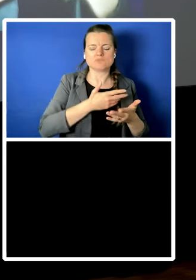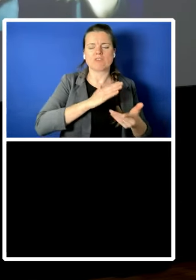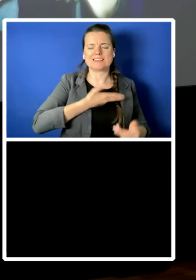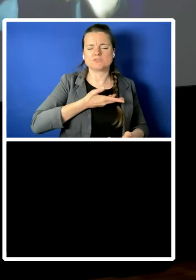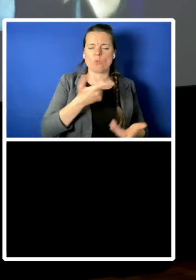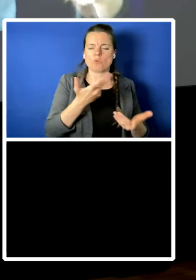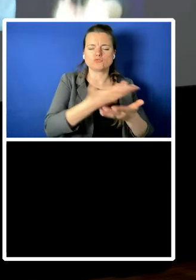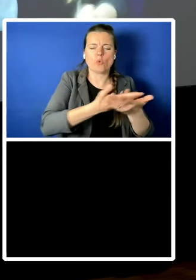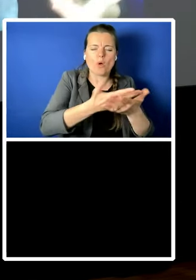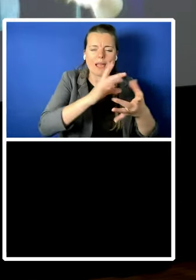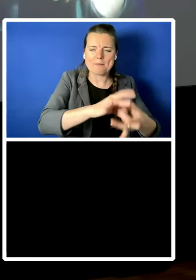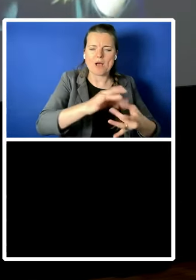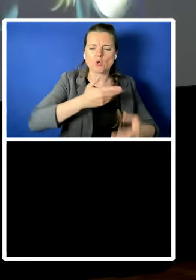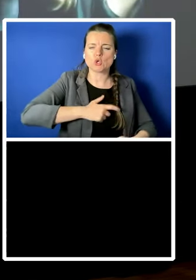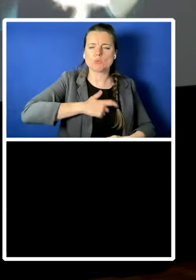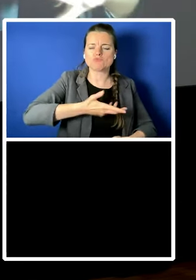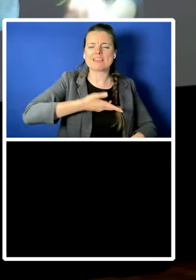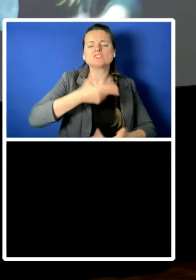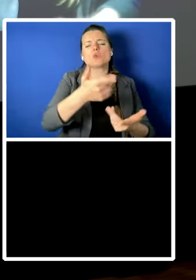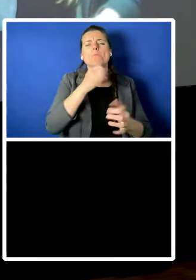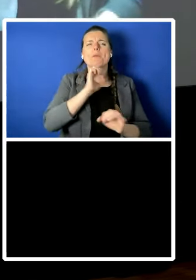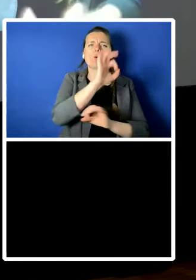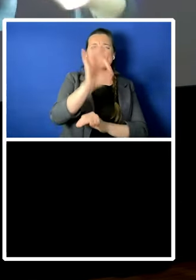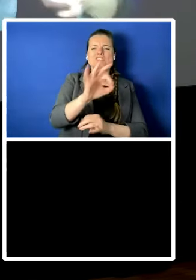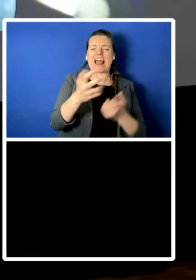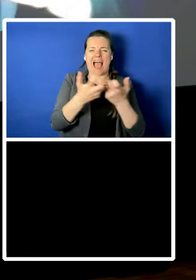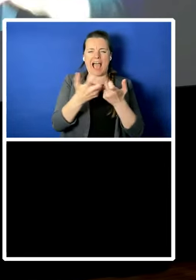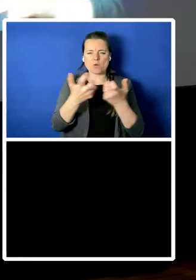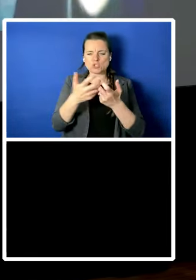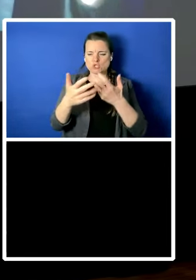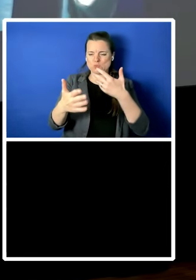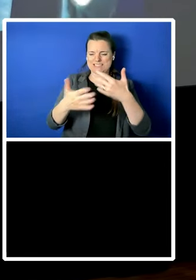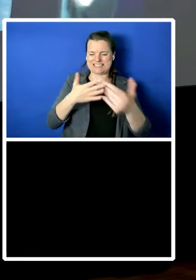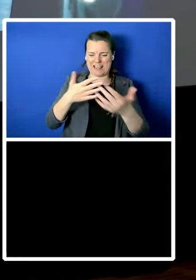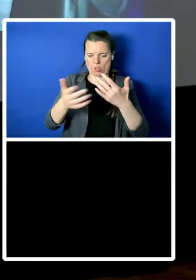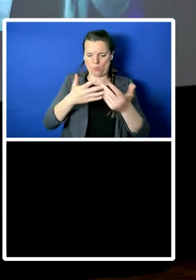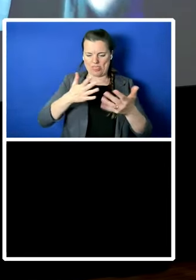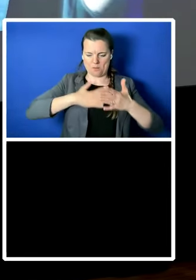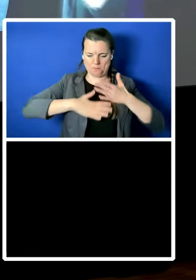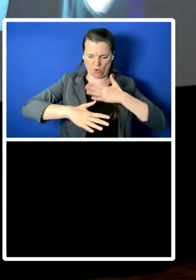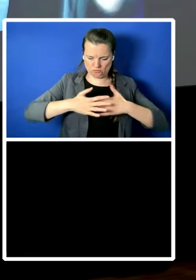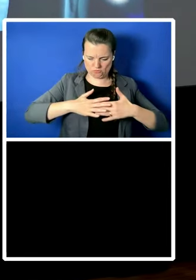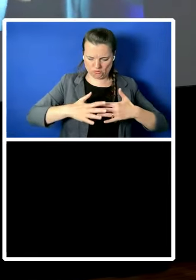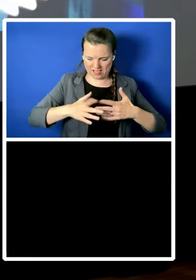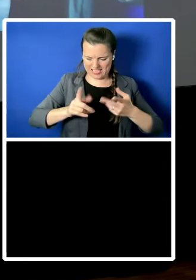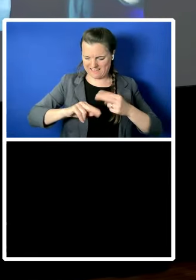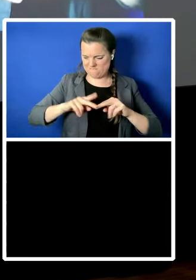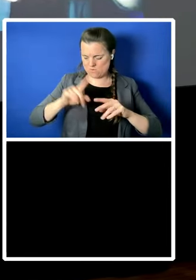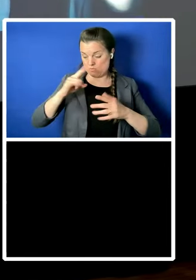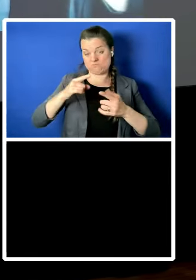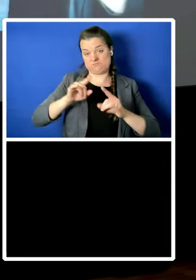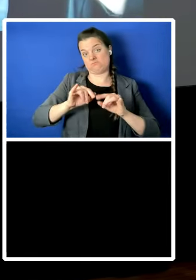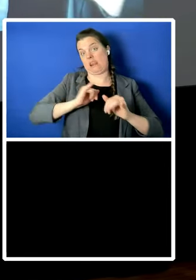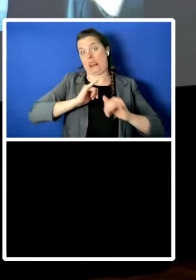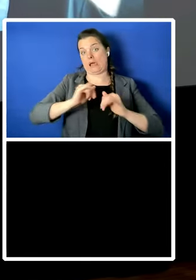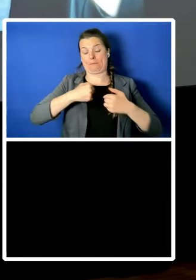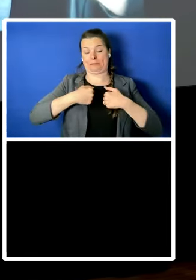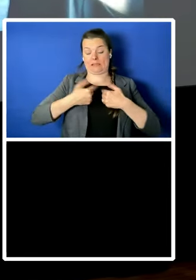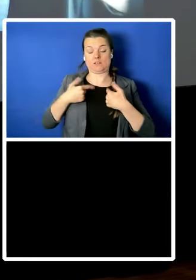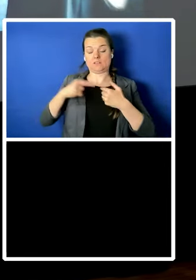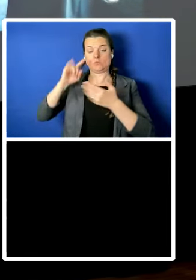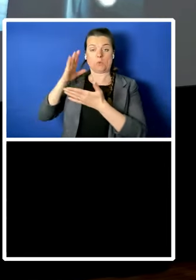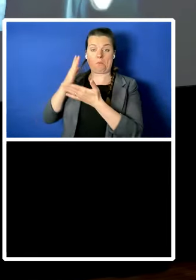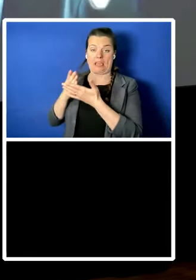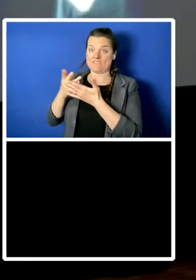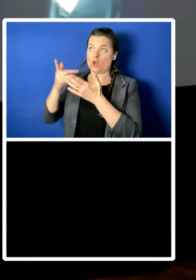navigate that and and and deal with it if if if like me you don't believe that there is a god-given set of human rights that